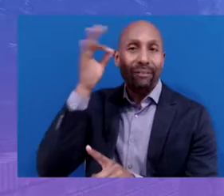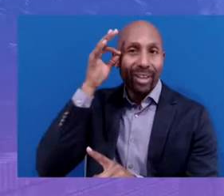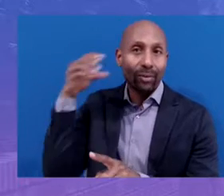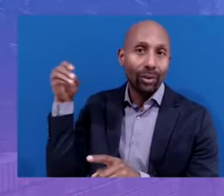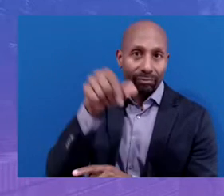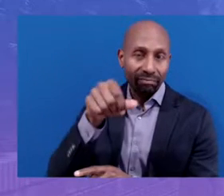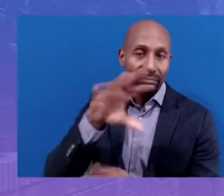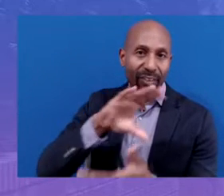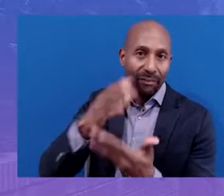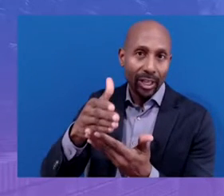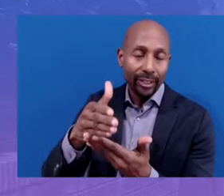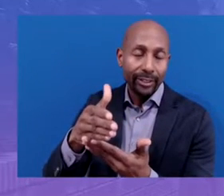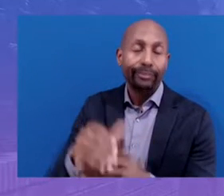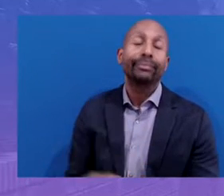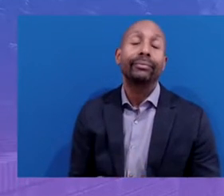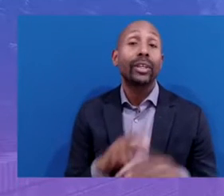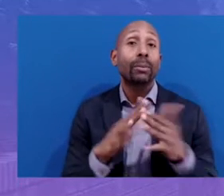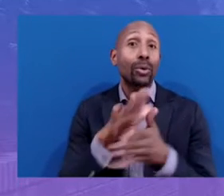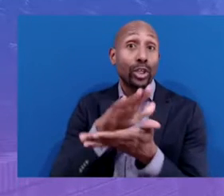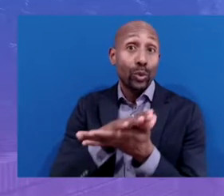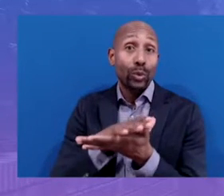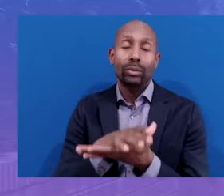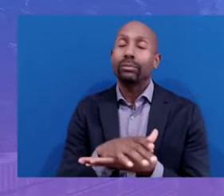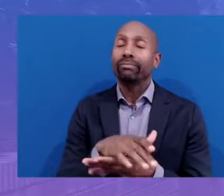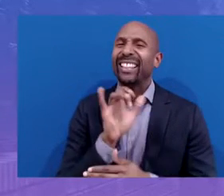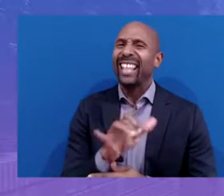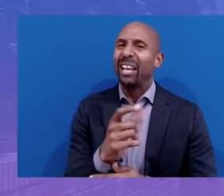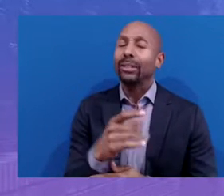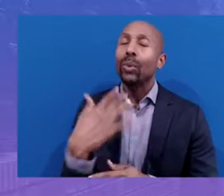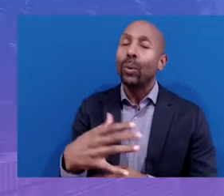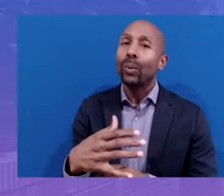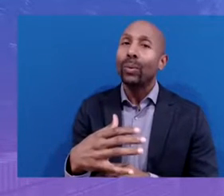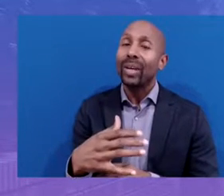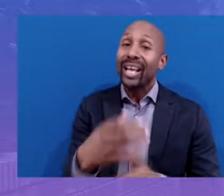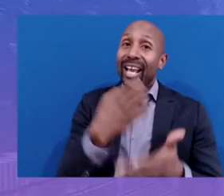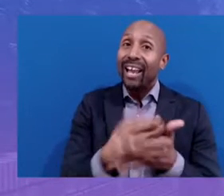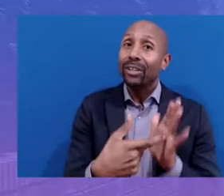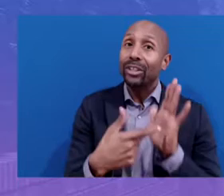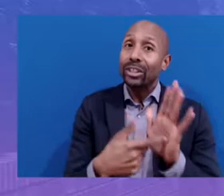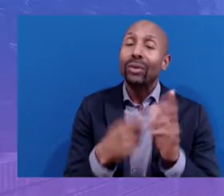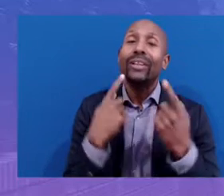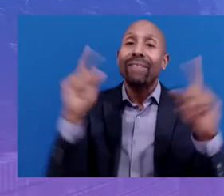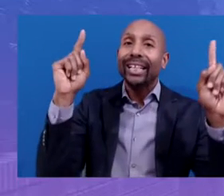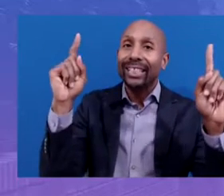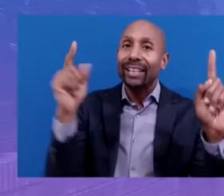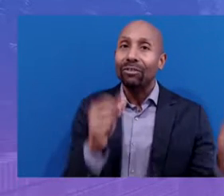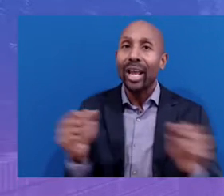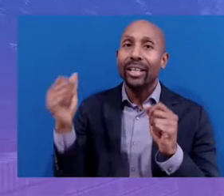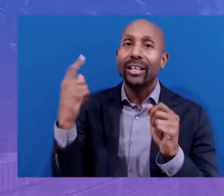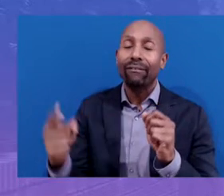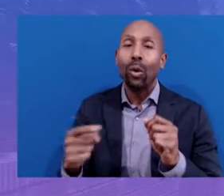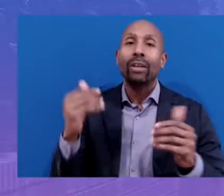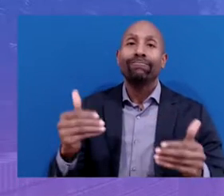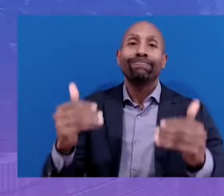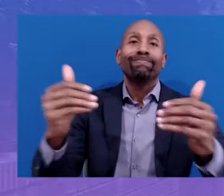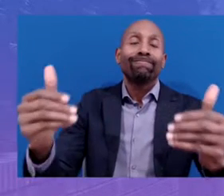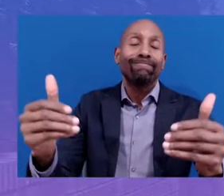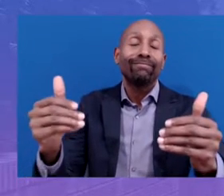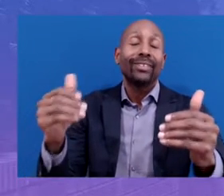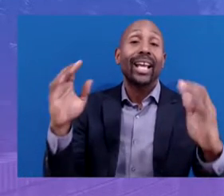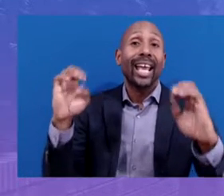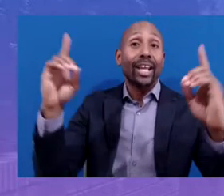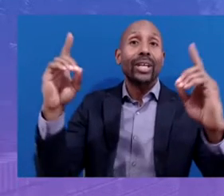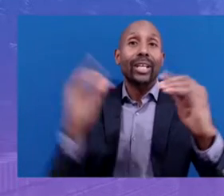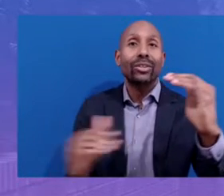We know that community schools are one of the most effective evidence-based strategies for advancing educational